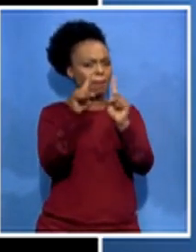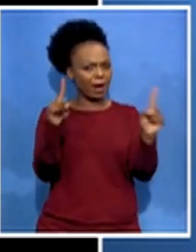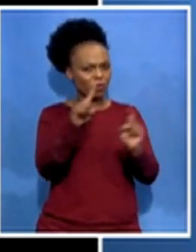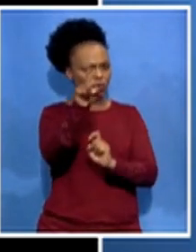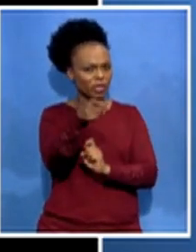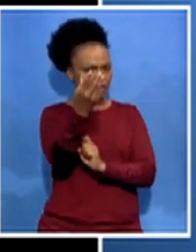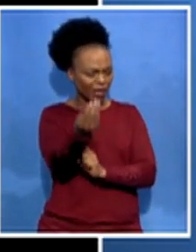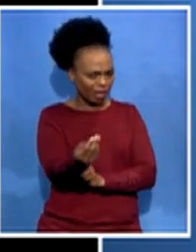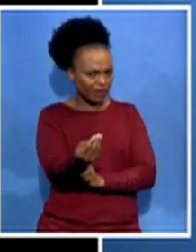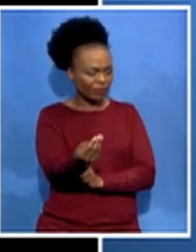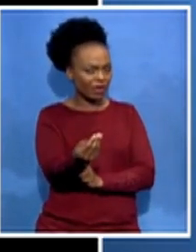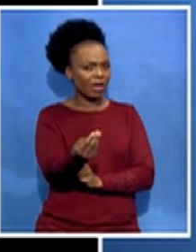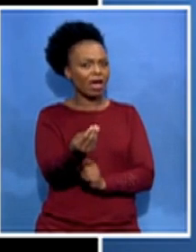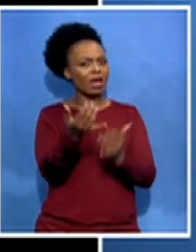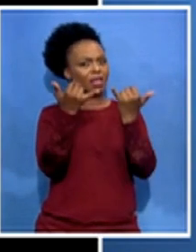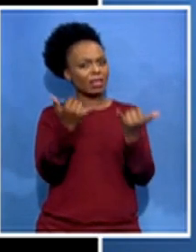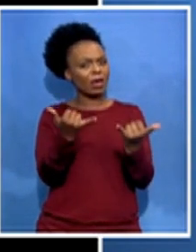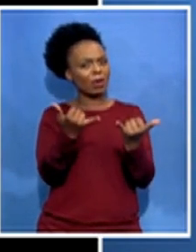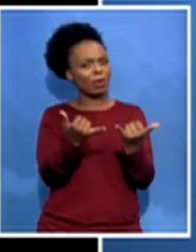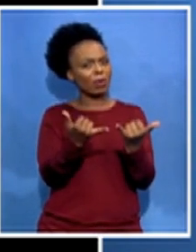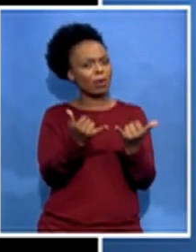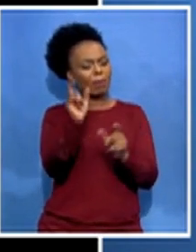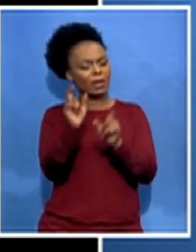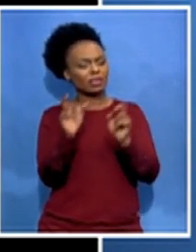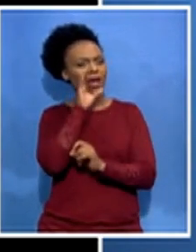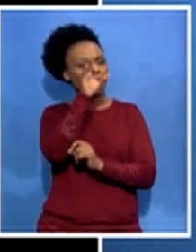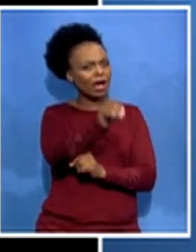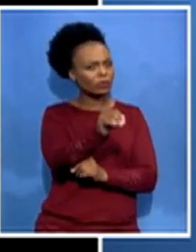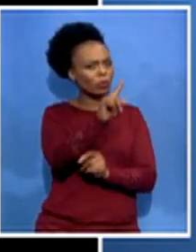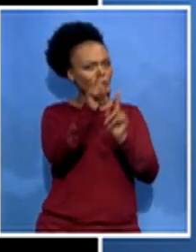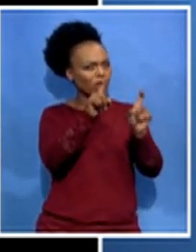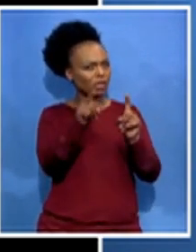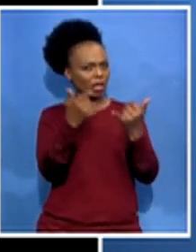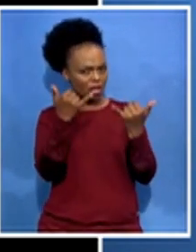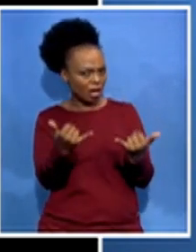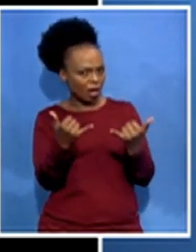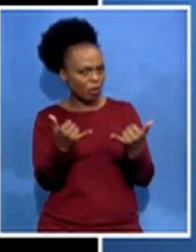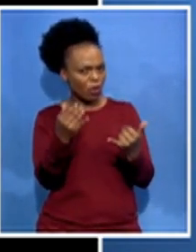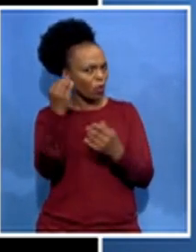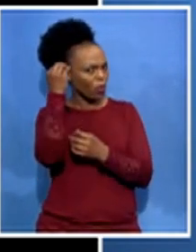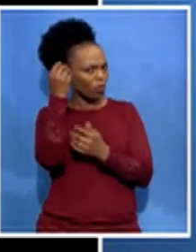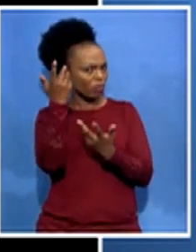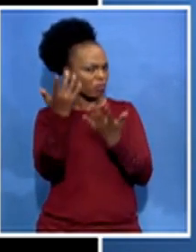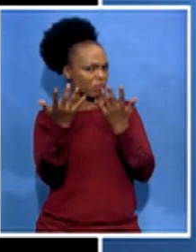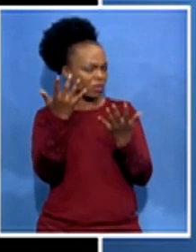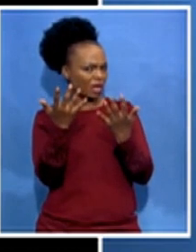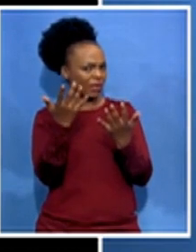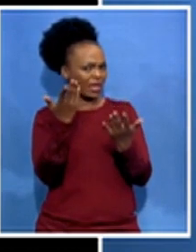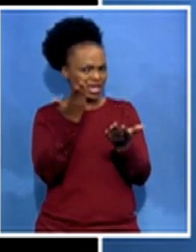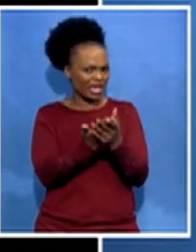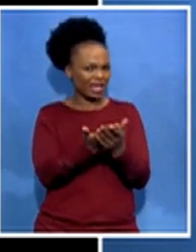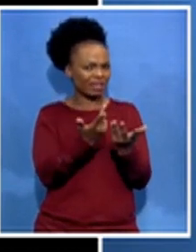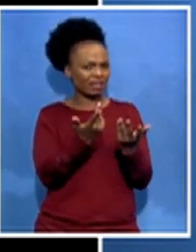questions that is this not now being used to hunt and to to to fight with